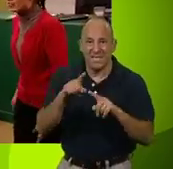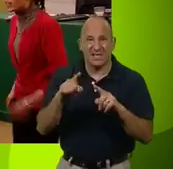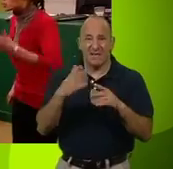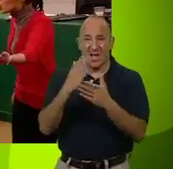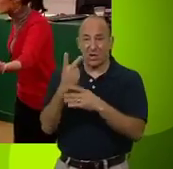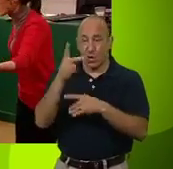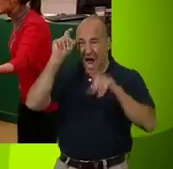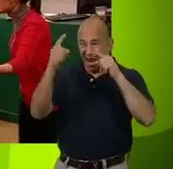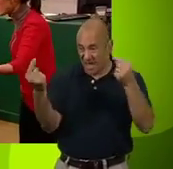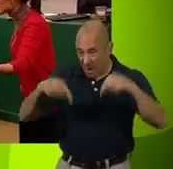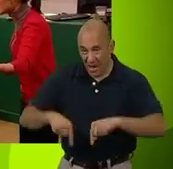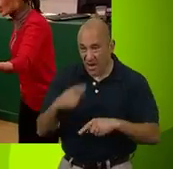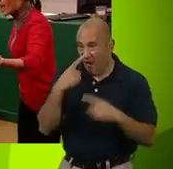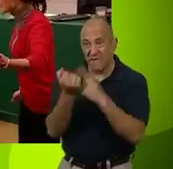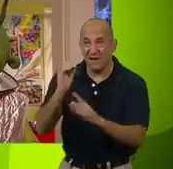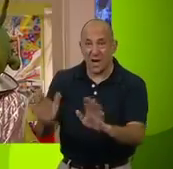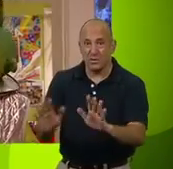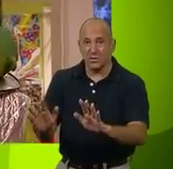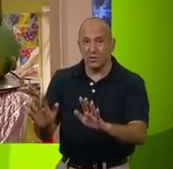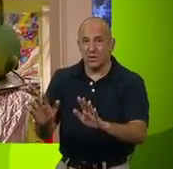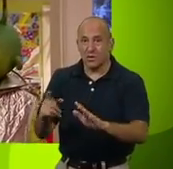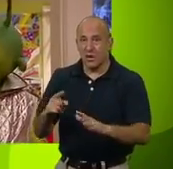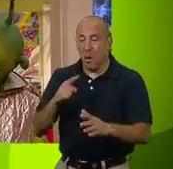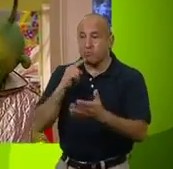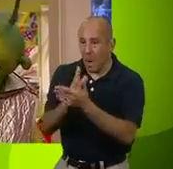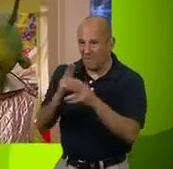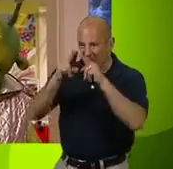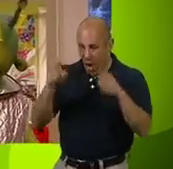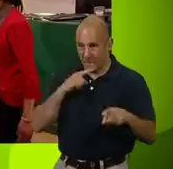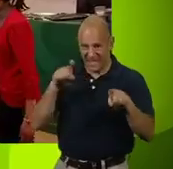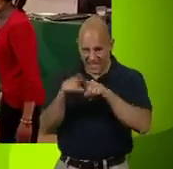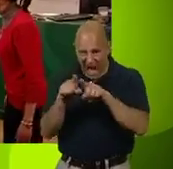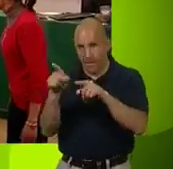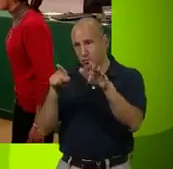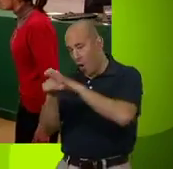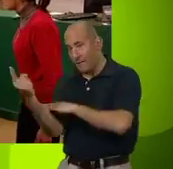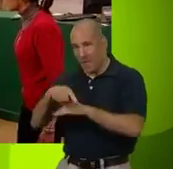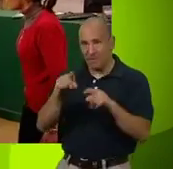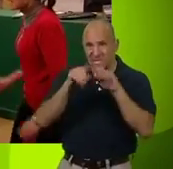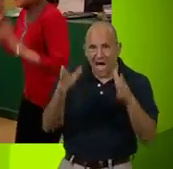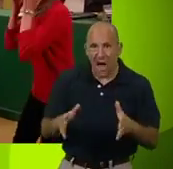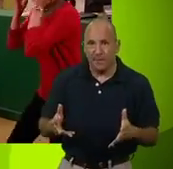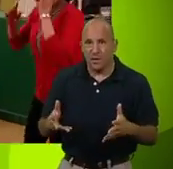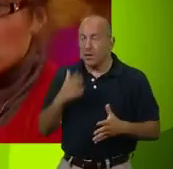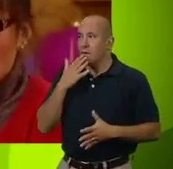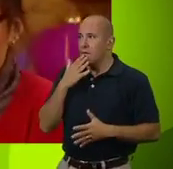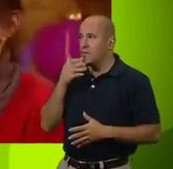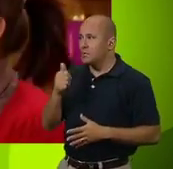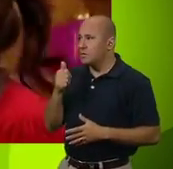or the fact that there are two alien fans in her house. I promise the house will be exactly as she left it. Oh!